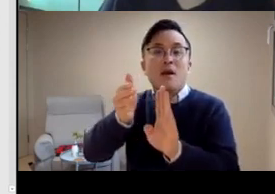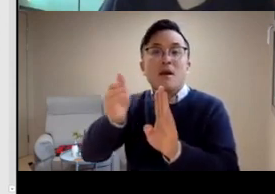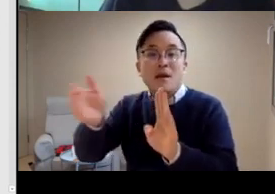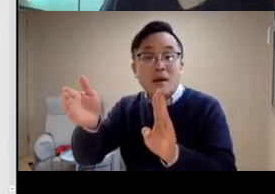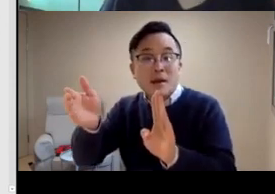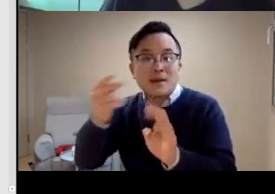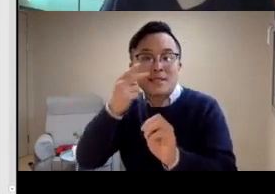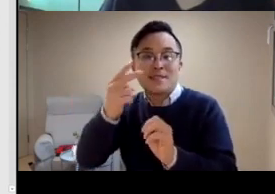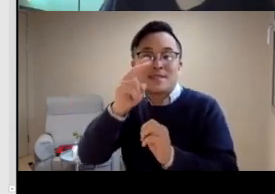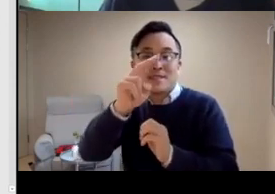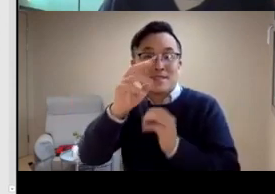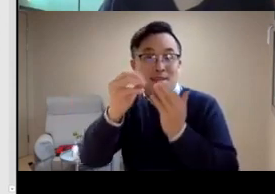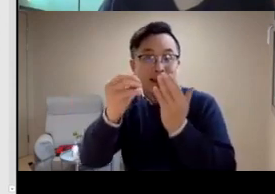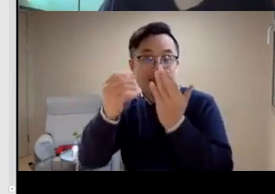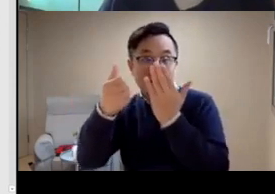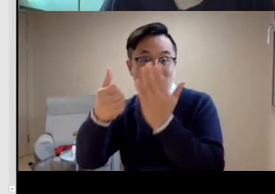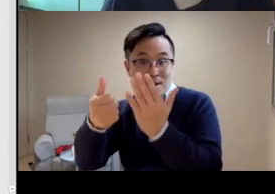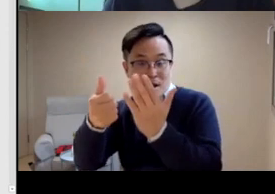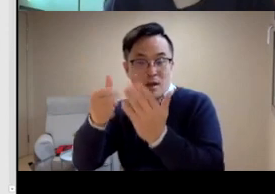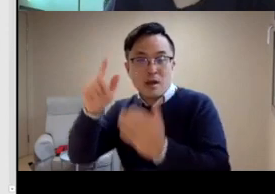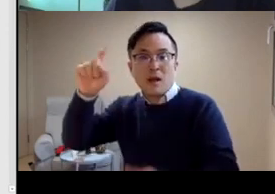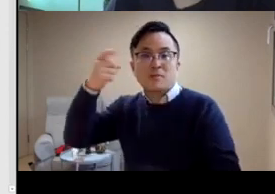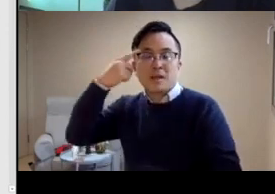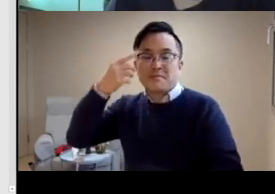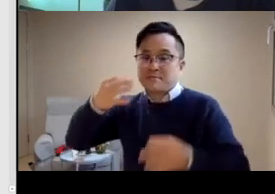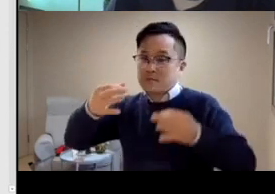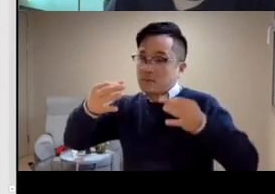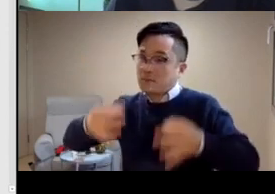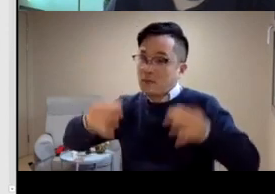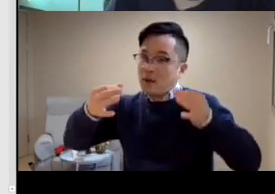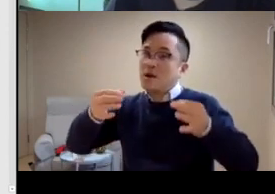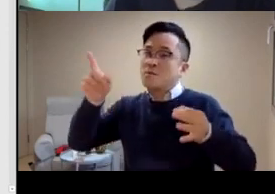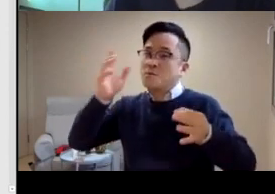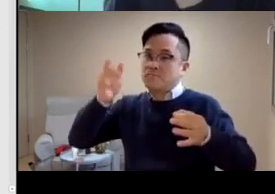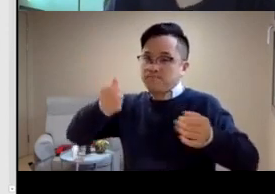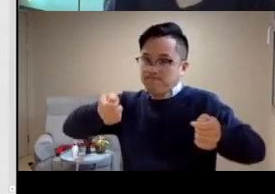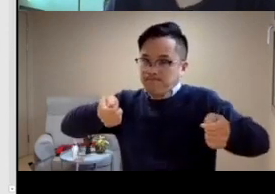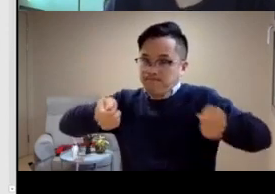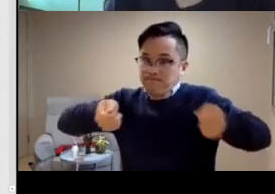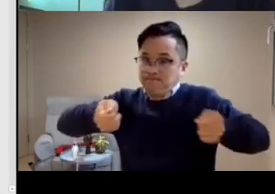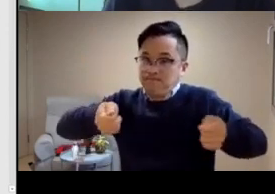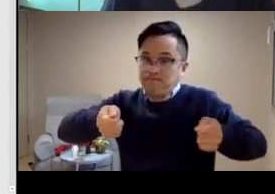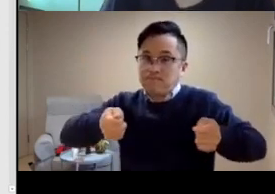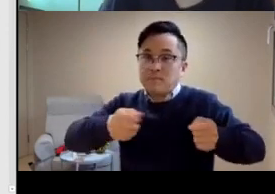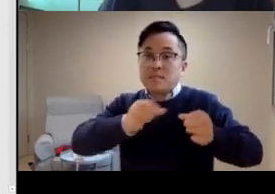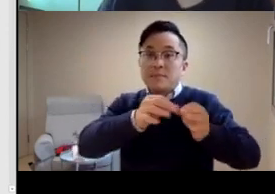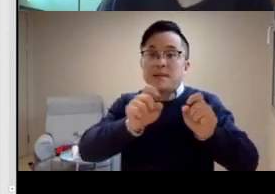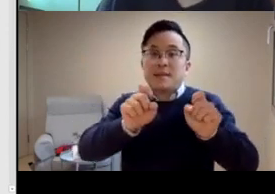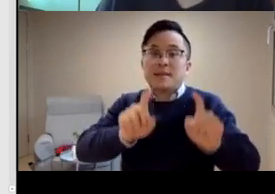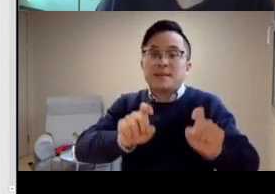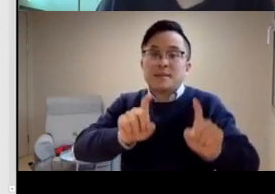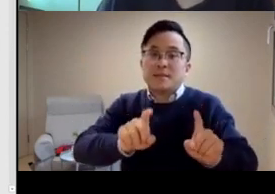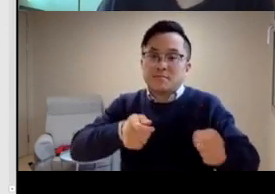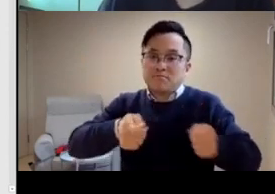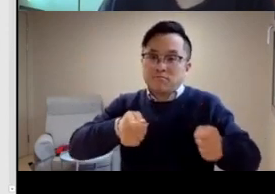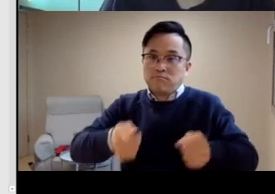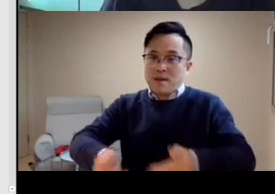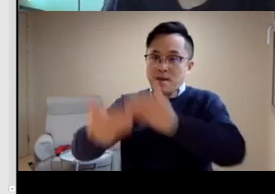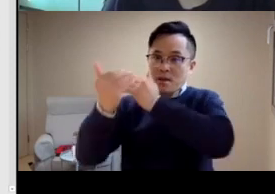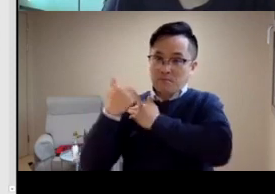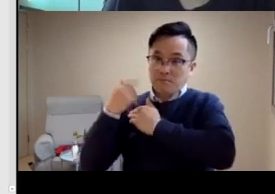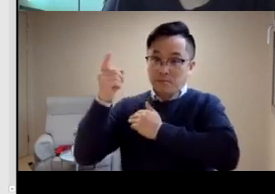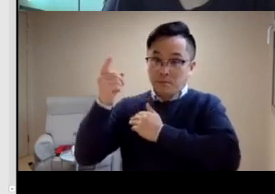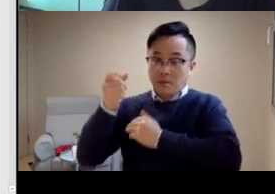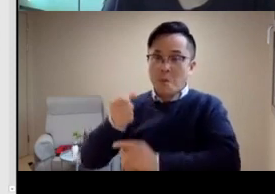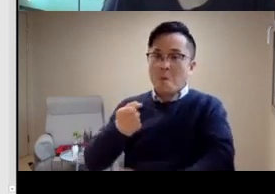universities which set up training programs for sign language interpreting. And in 2006, the